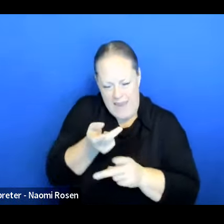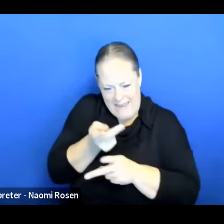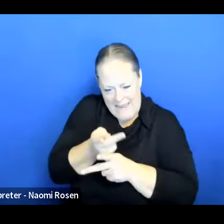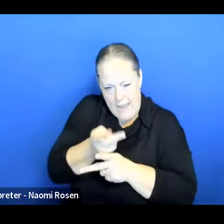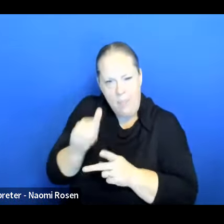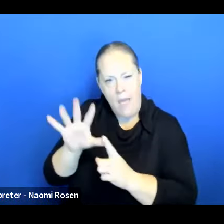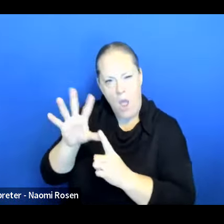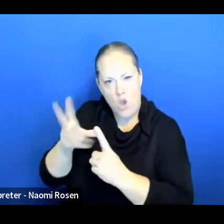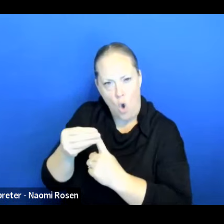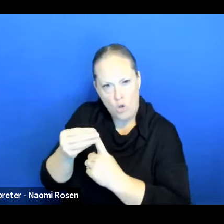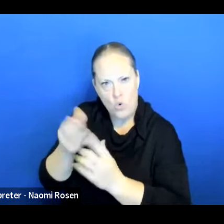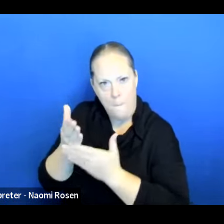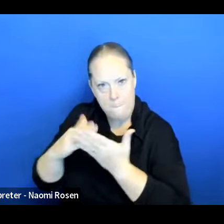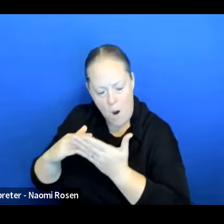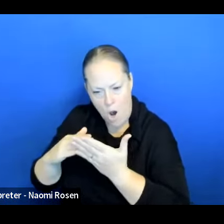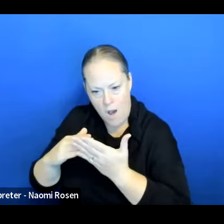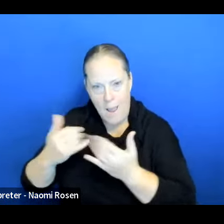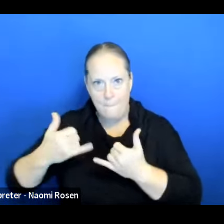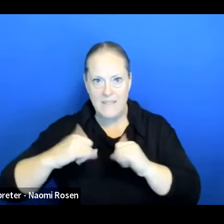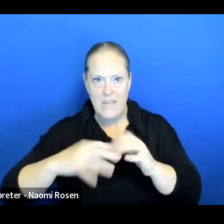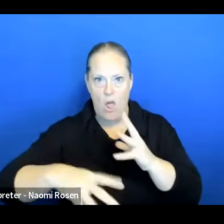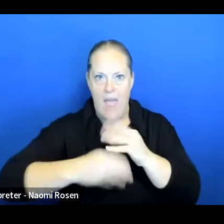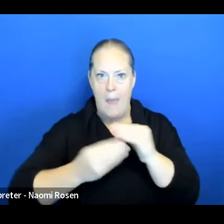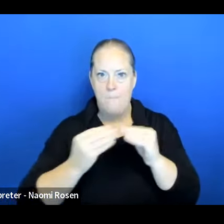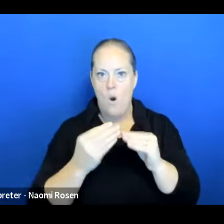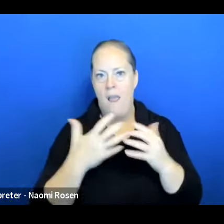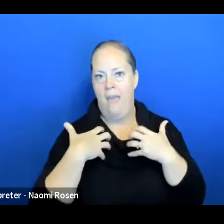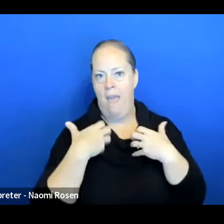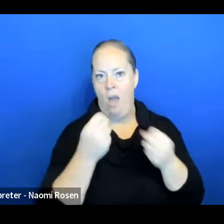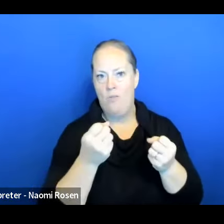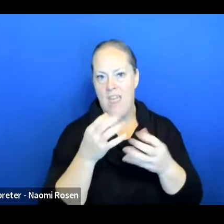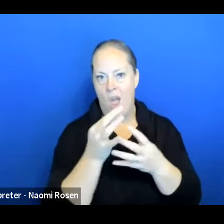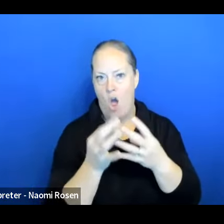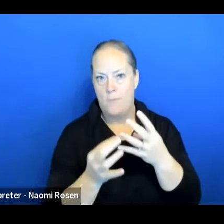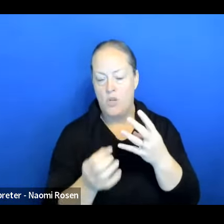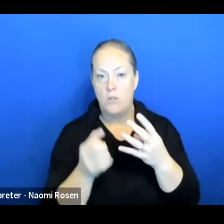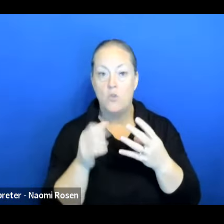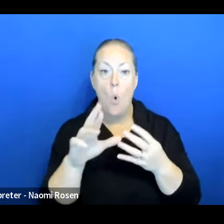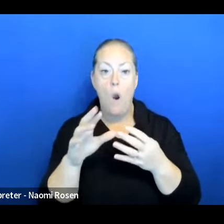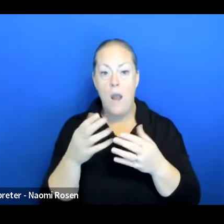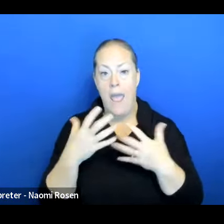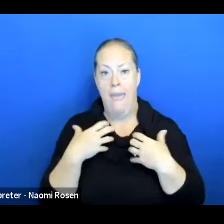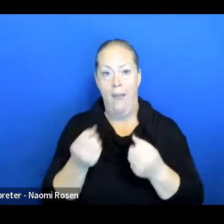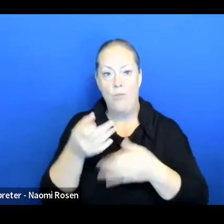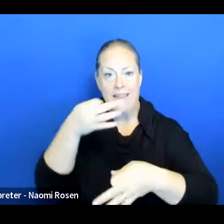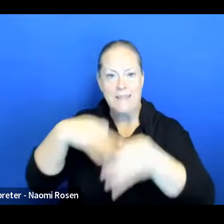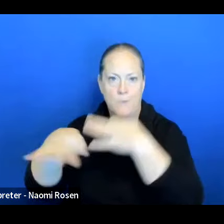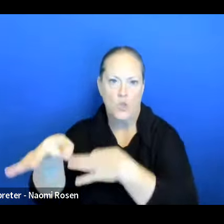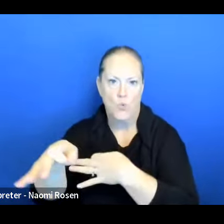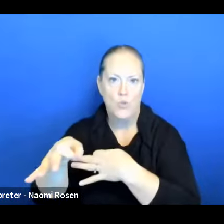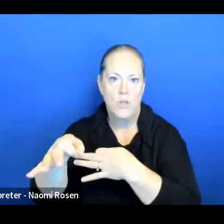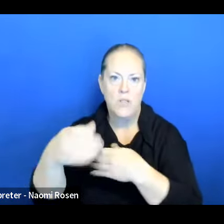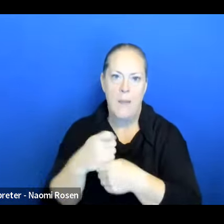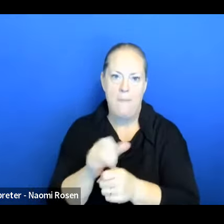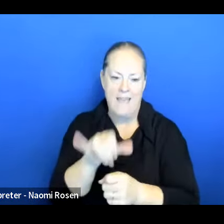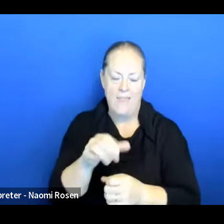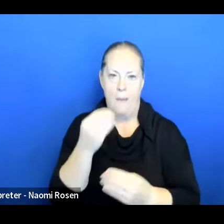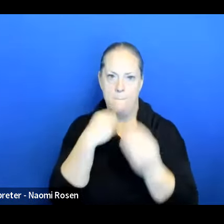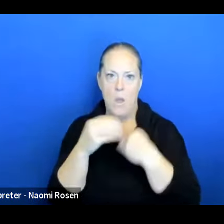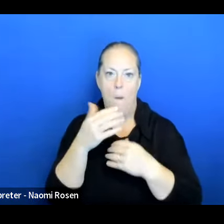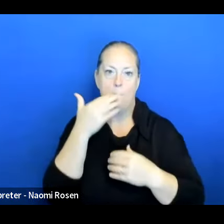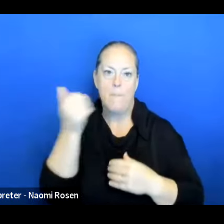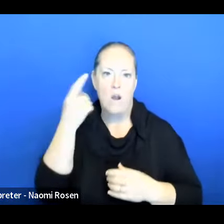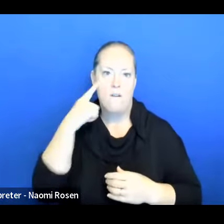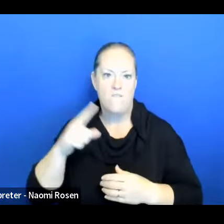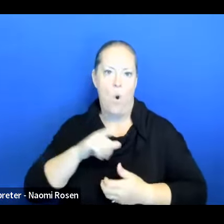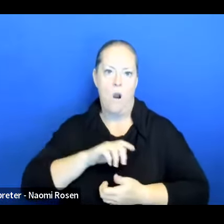the same time, adding, uh, a healthier option or healthier substitutions that can make that meal better to digest